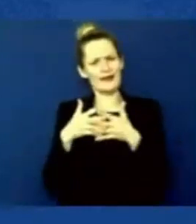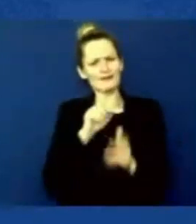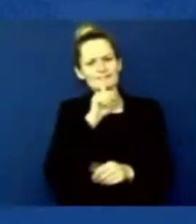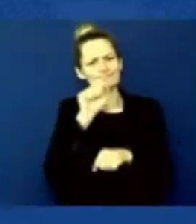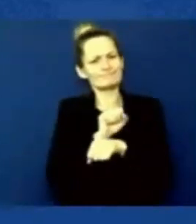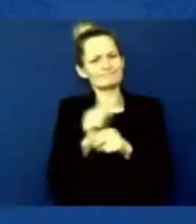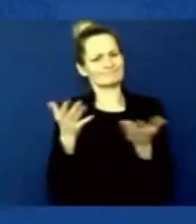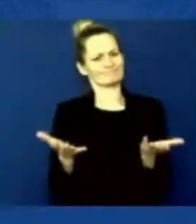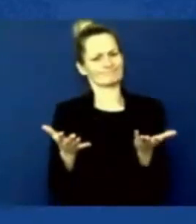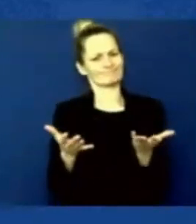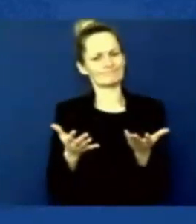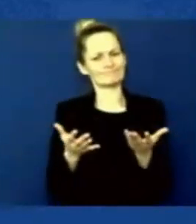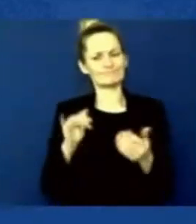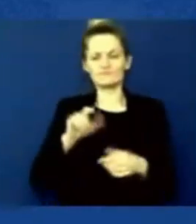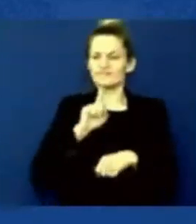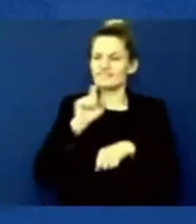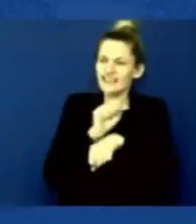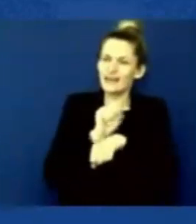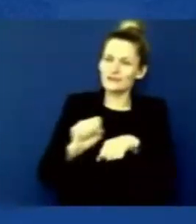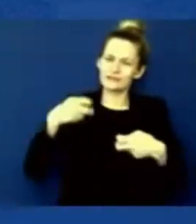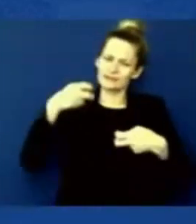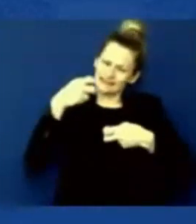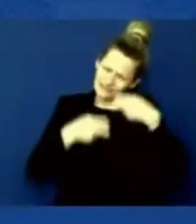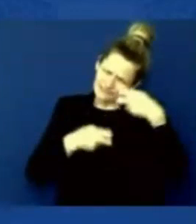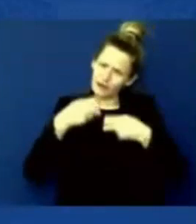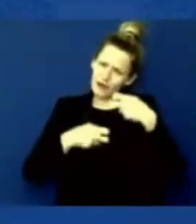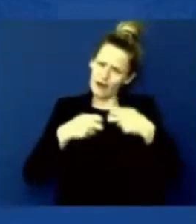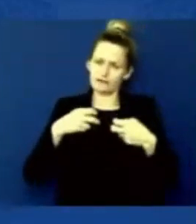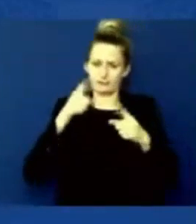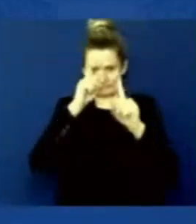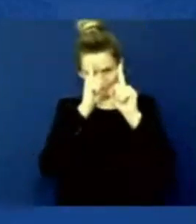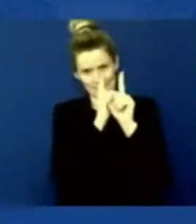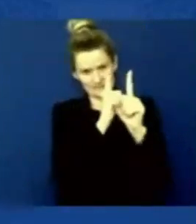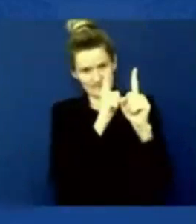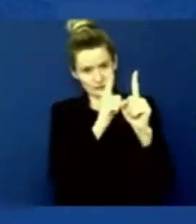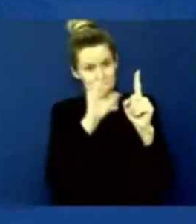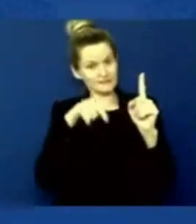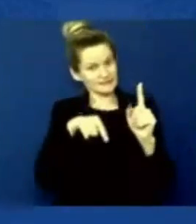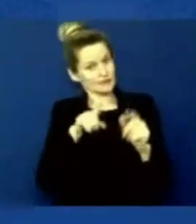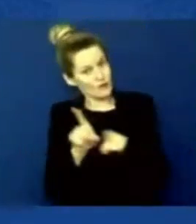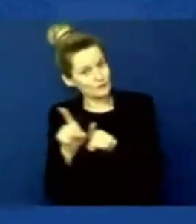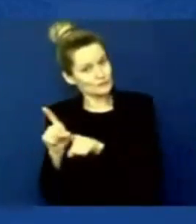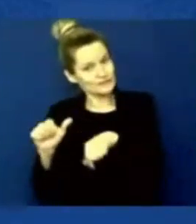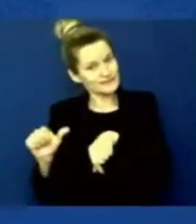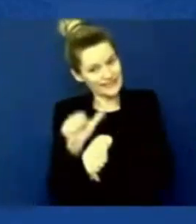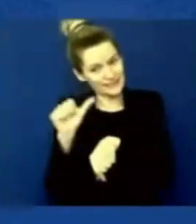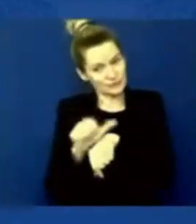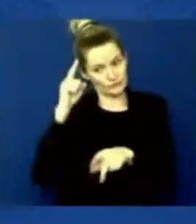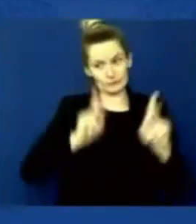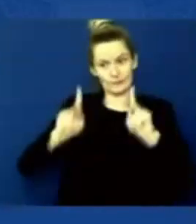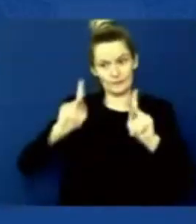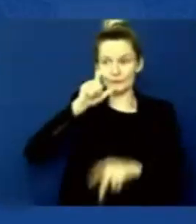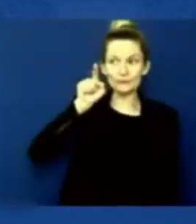the dangers oppose us to our troops on the ground. The security environment is changing rapidly. There are civilians